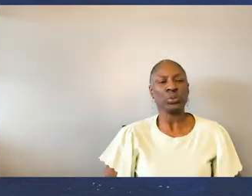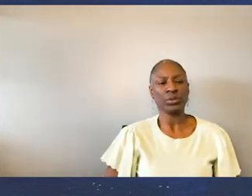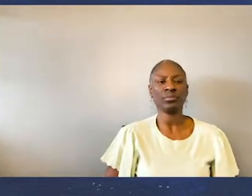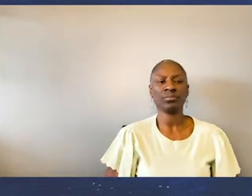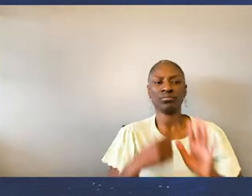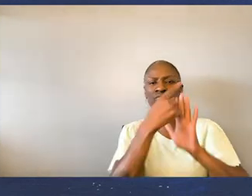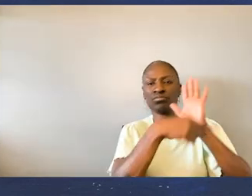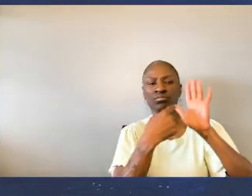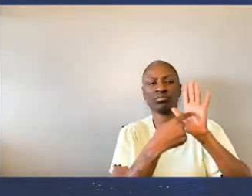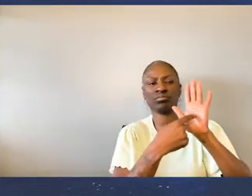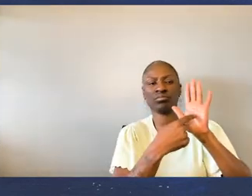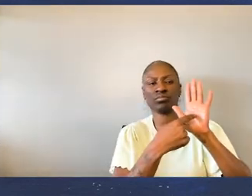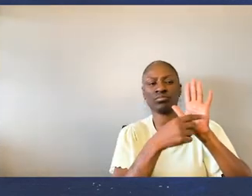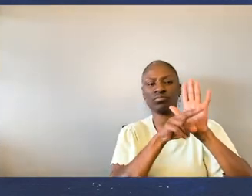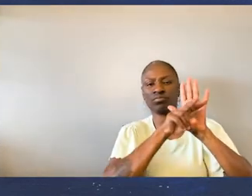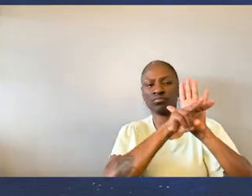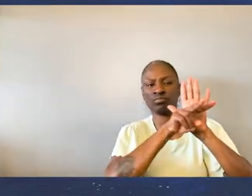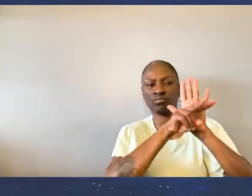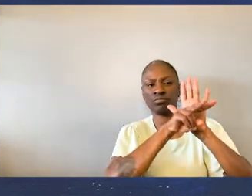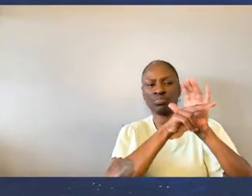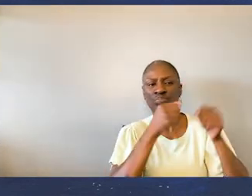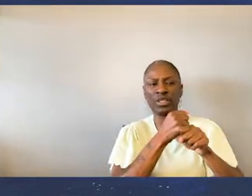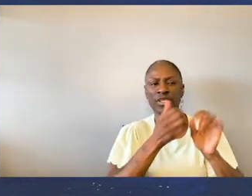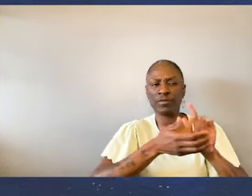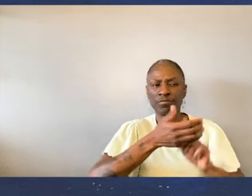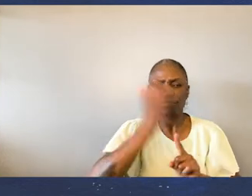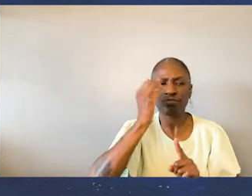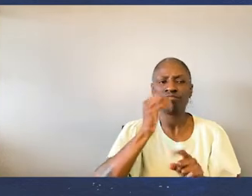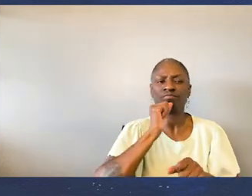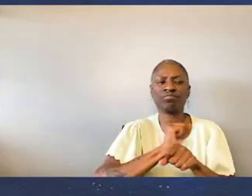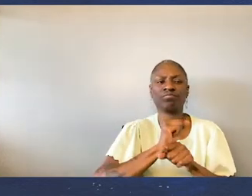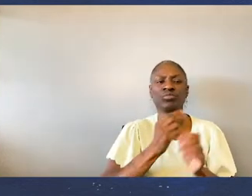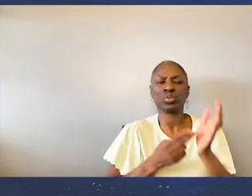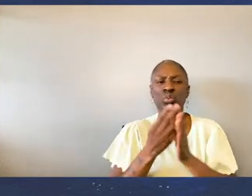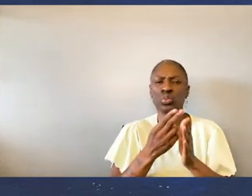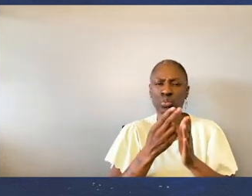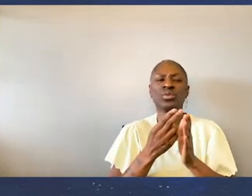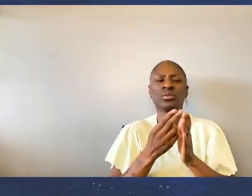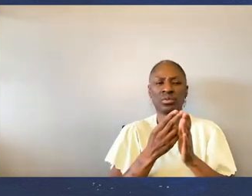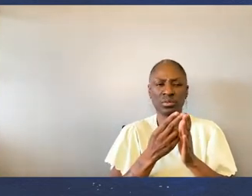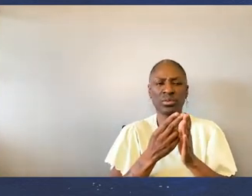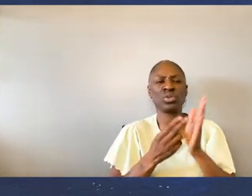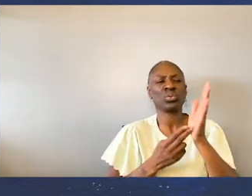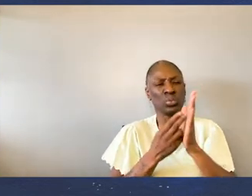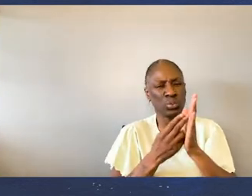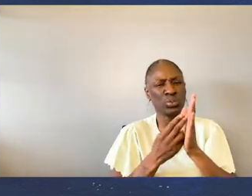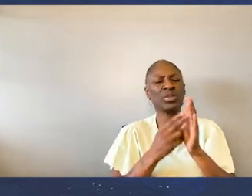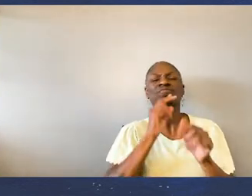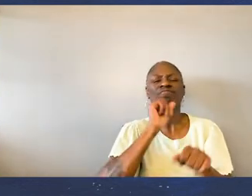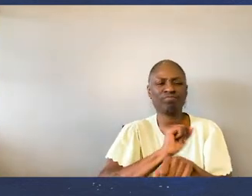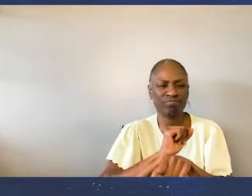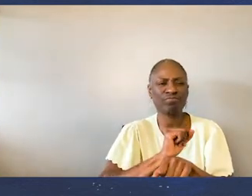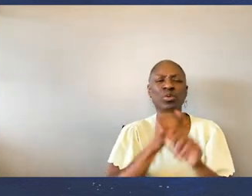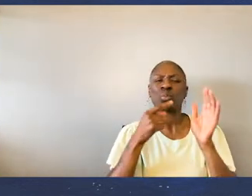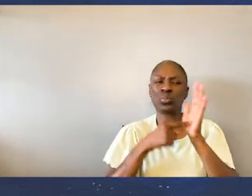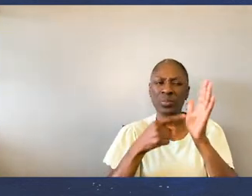Through staring back And creating authentic representation I am empowering myself